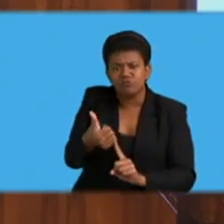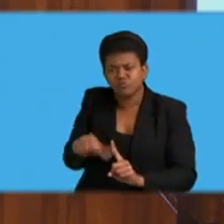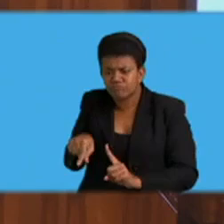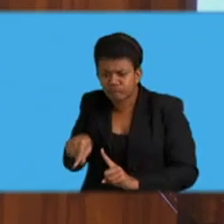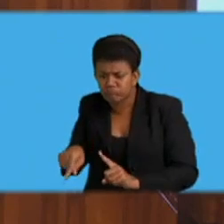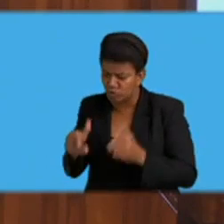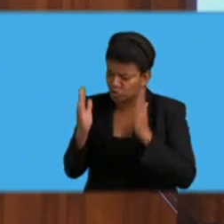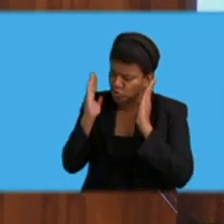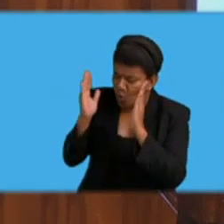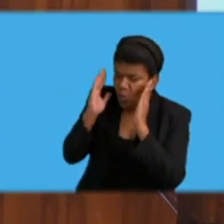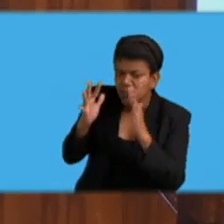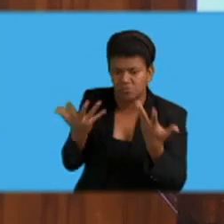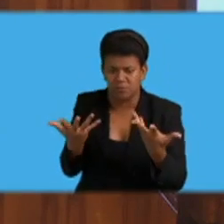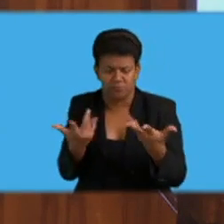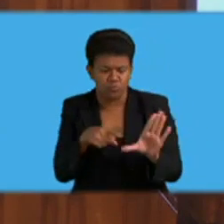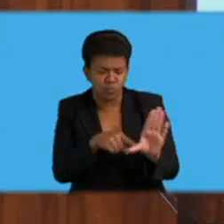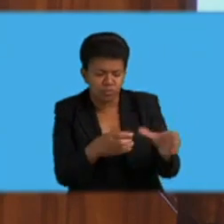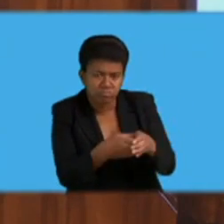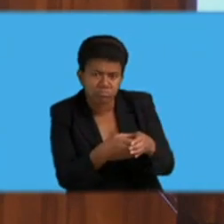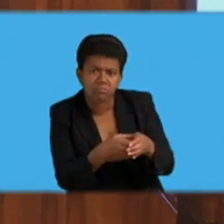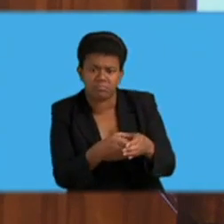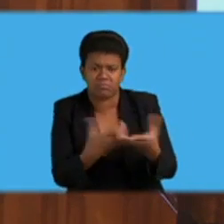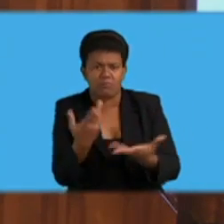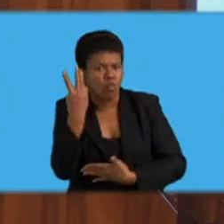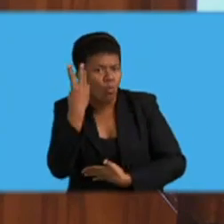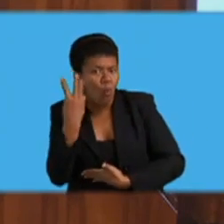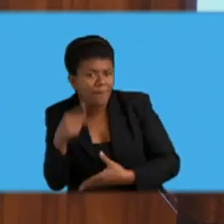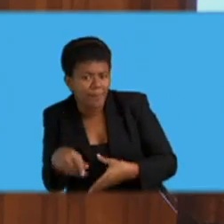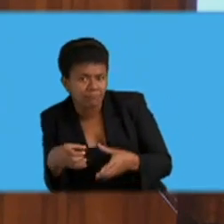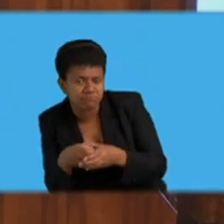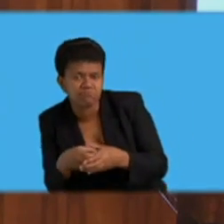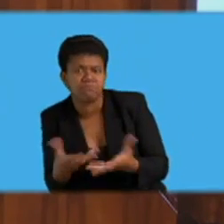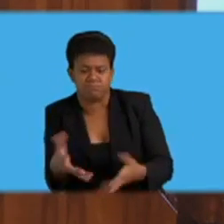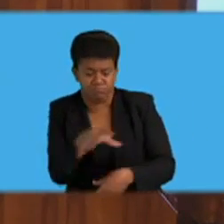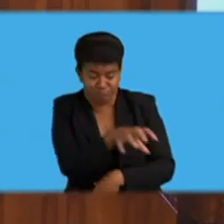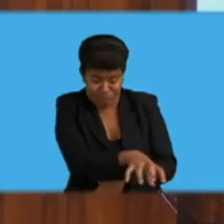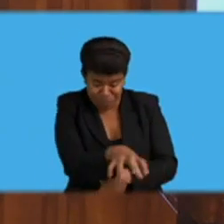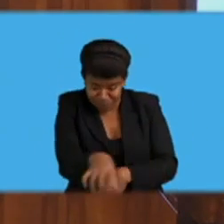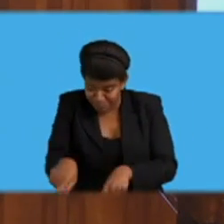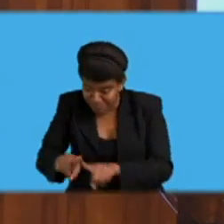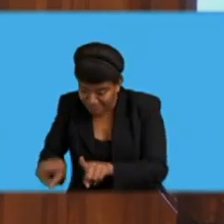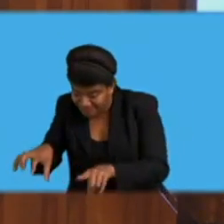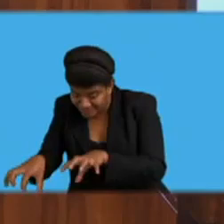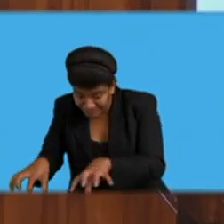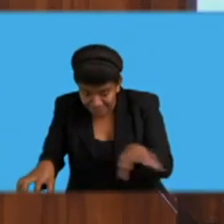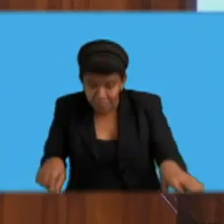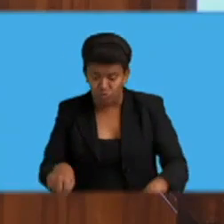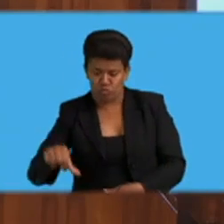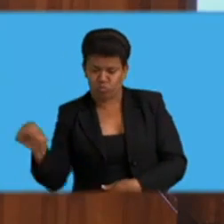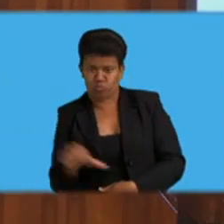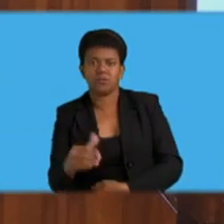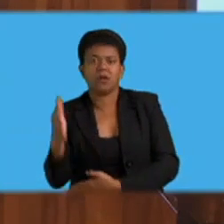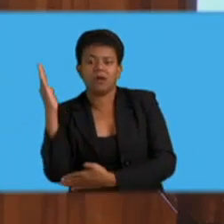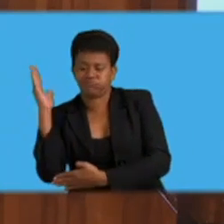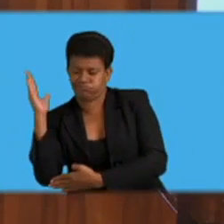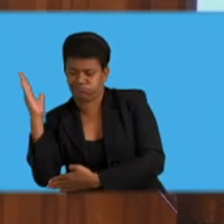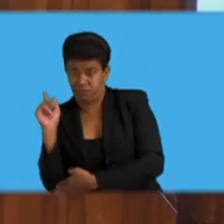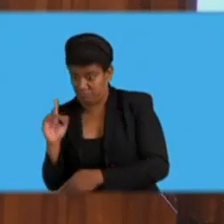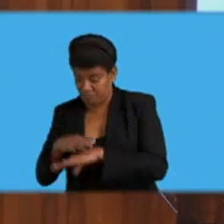youth groups as well as women's groups to address sexual exploitation and abuse in the communities.